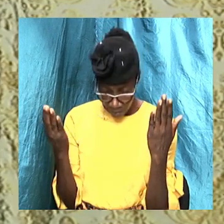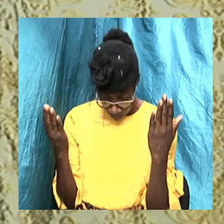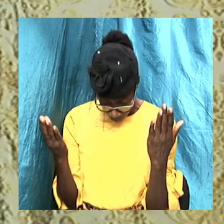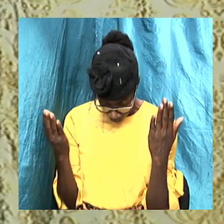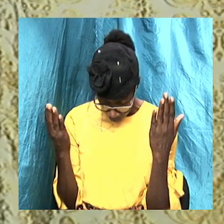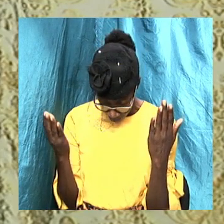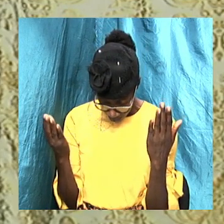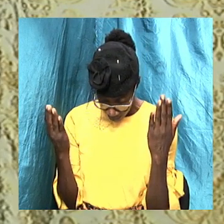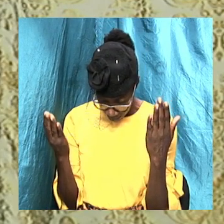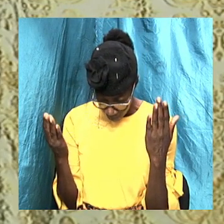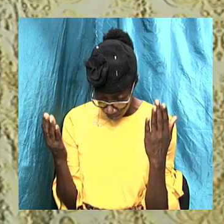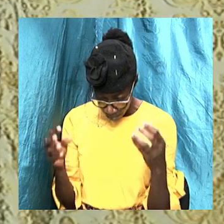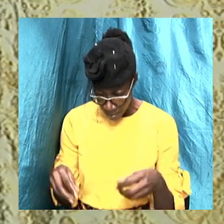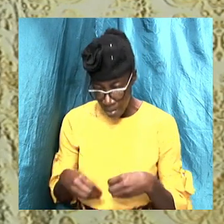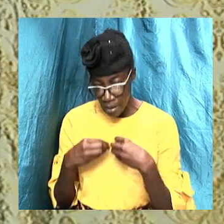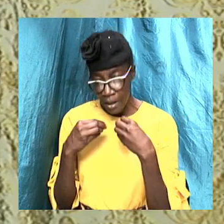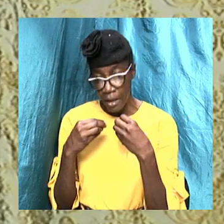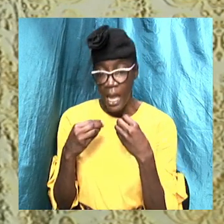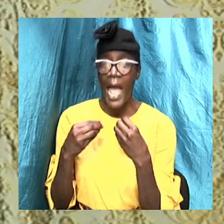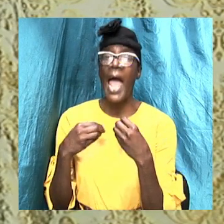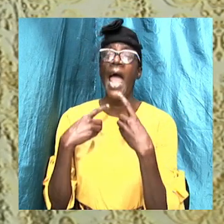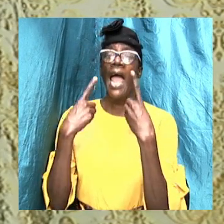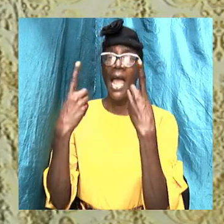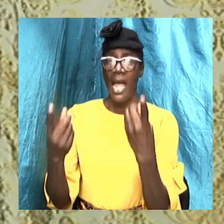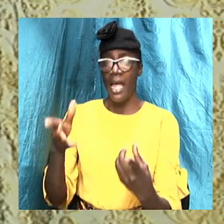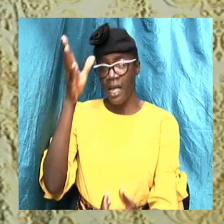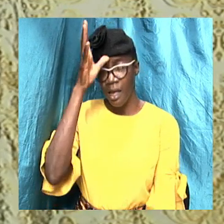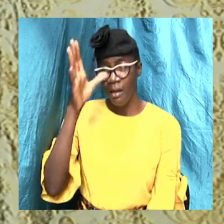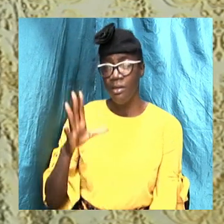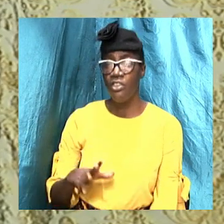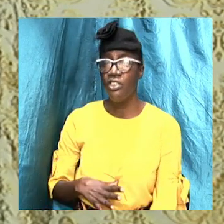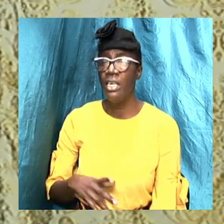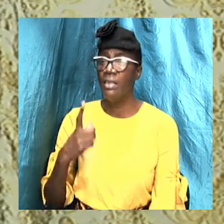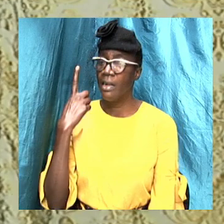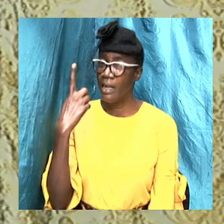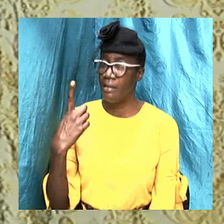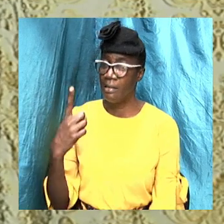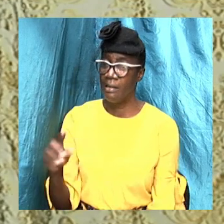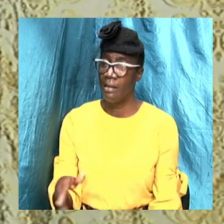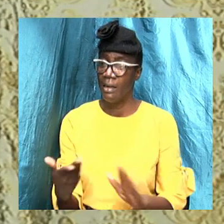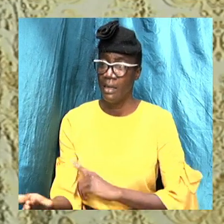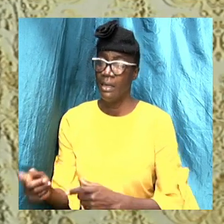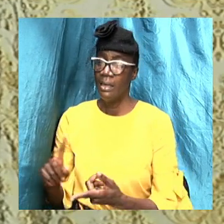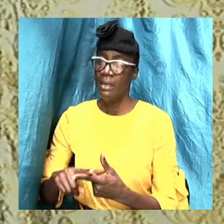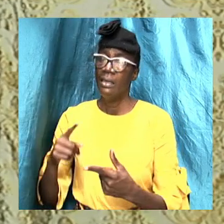it's appointed unto man who wants to die. And then the judgment.